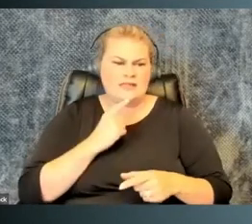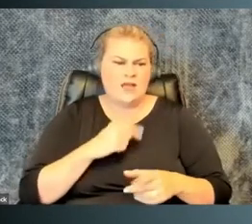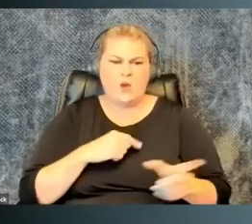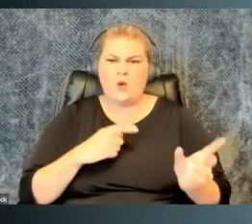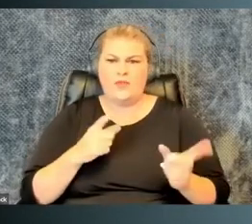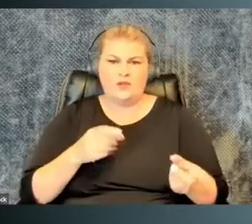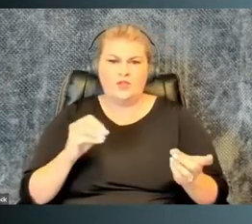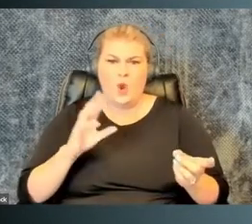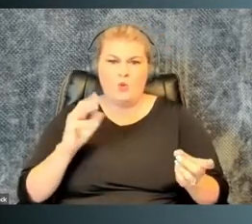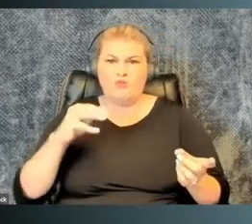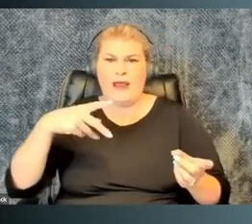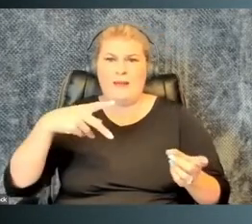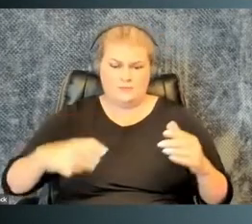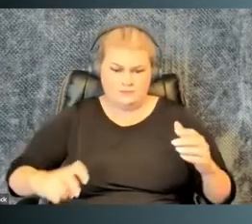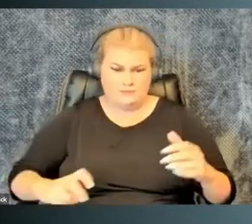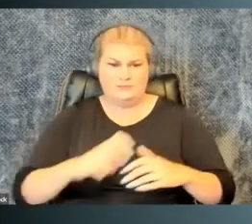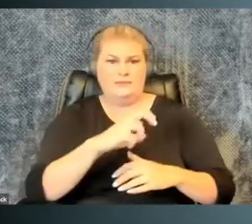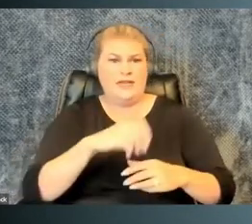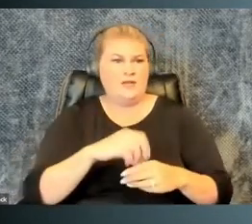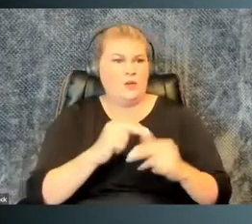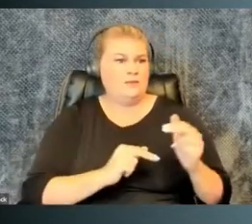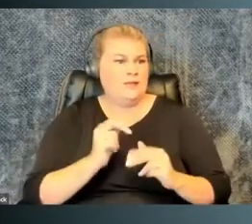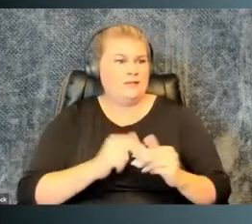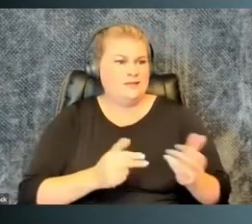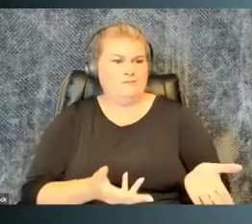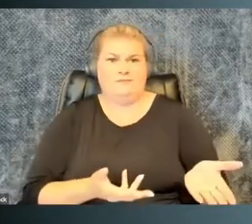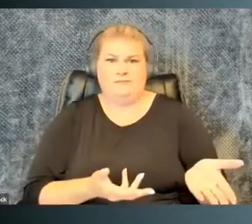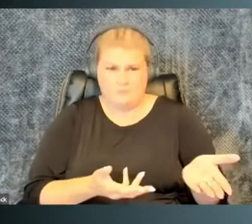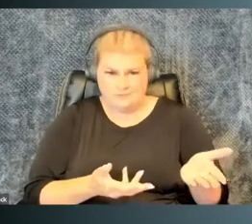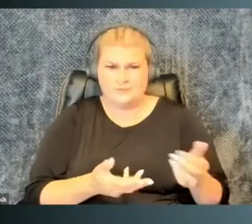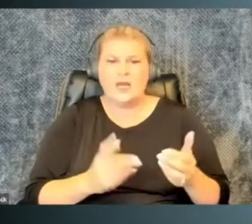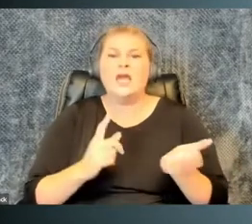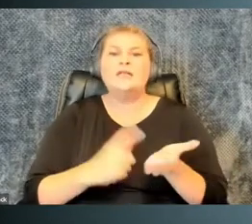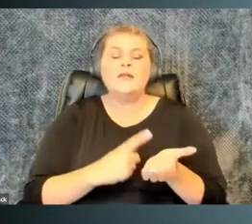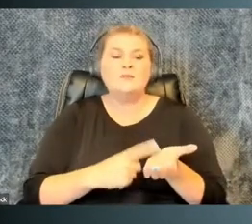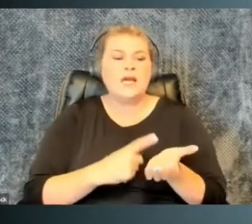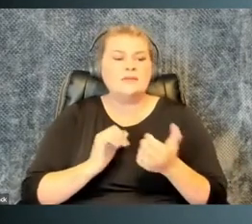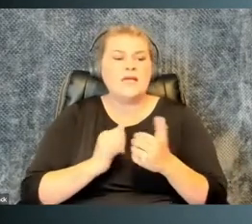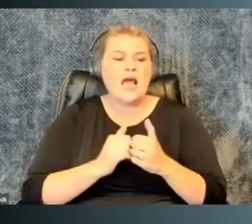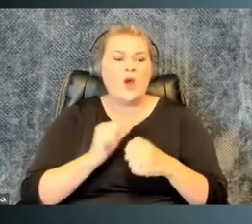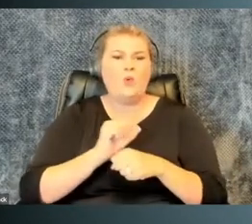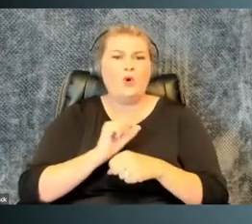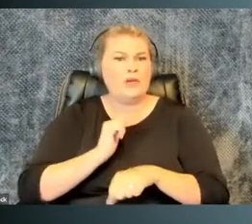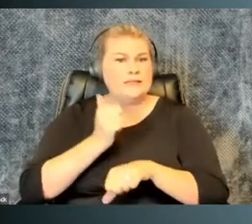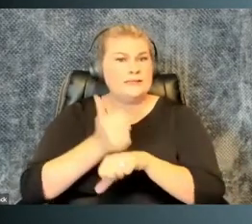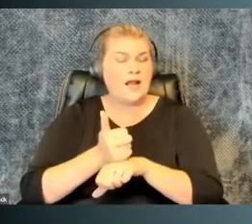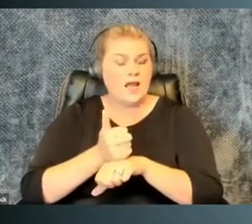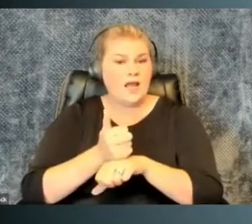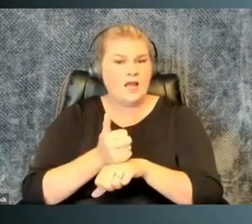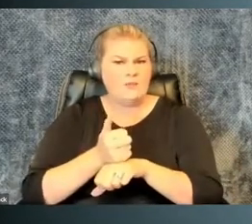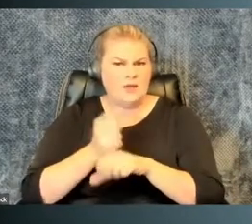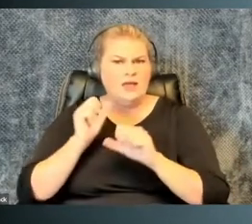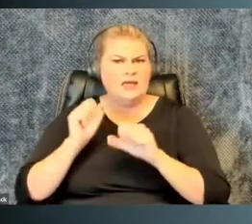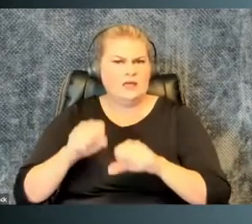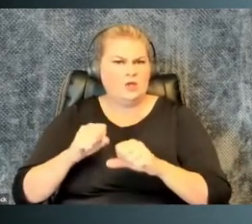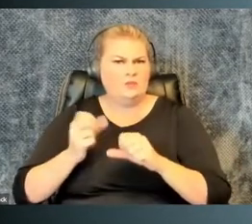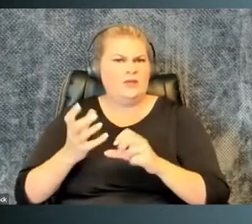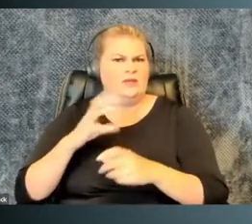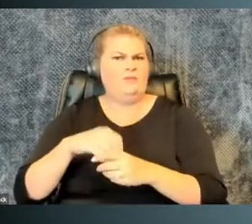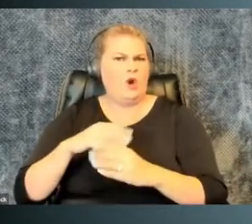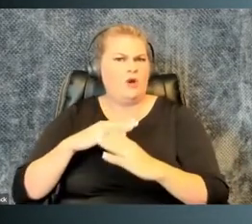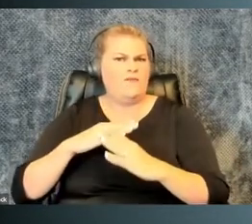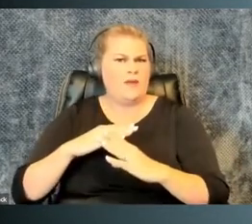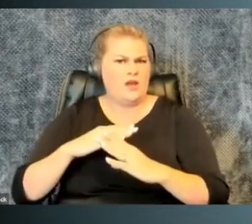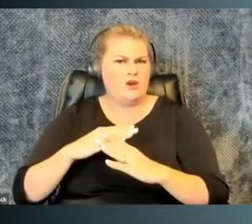barrier, something you can literally point to, there's no ramp into this building. Other times, sometimes, you know, the way work is set